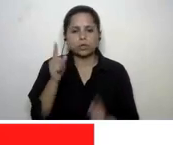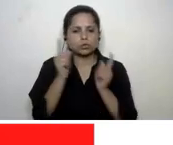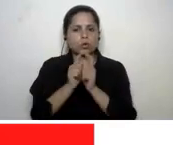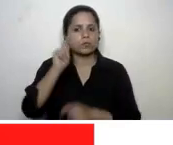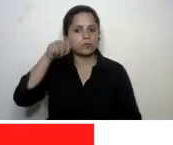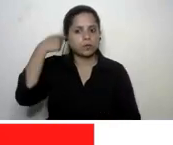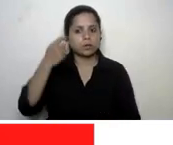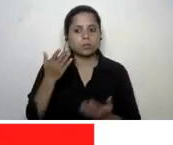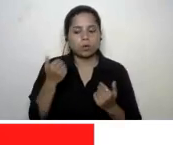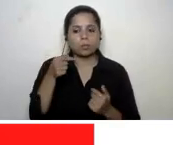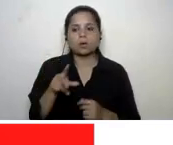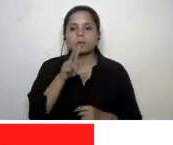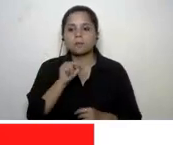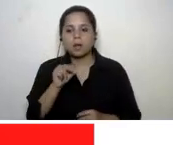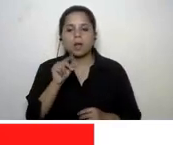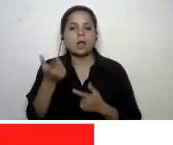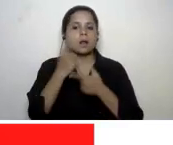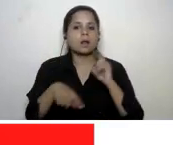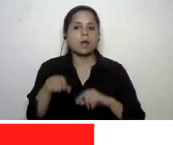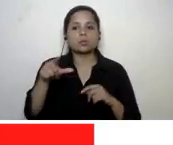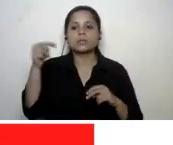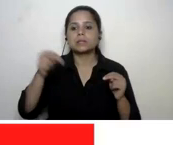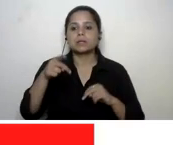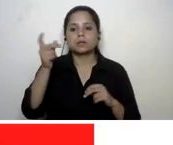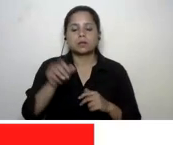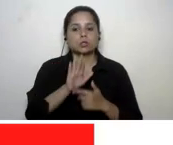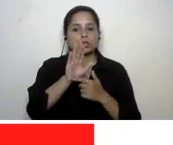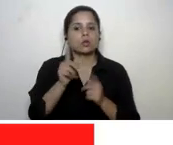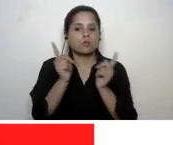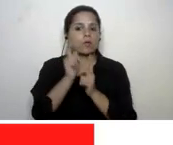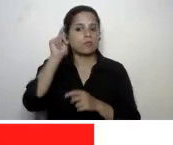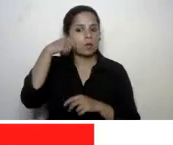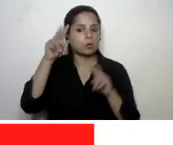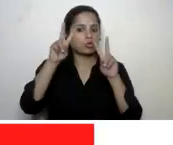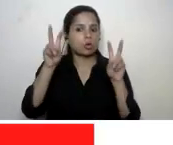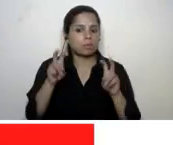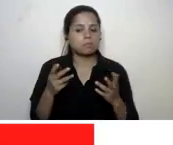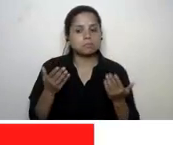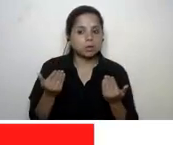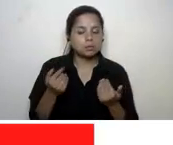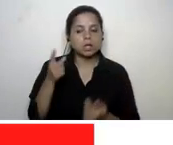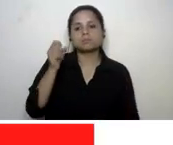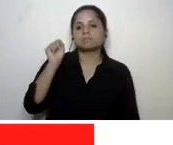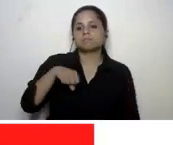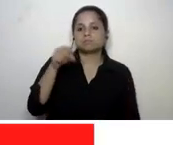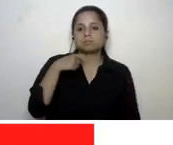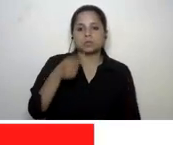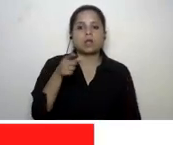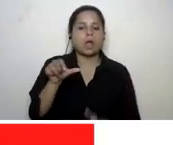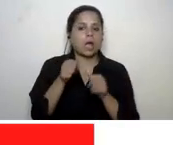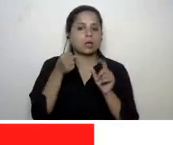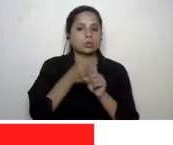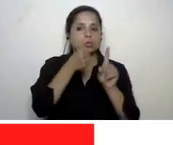give them the dialogues and the language that they need and they could come up with a short film on the topic yes and they could have an advocacy